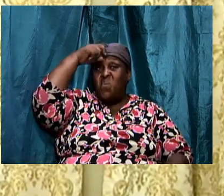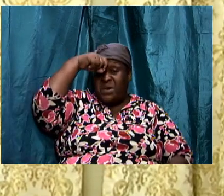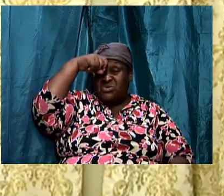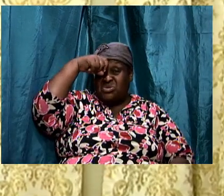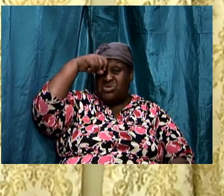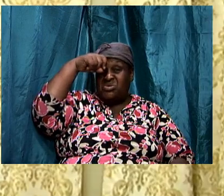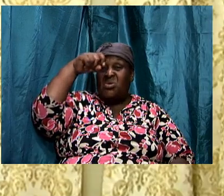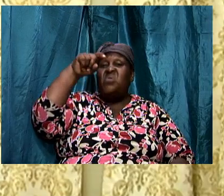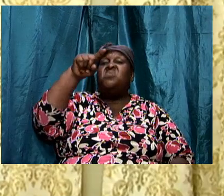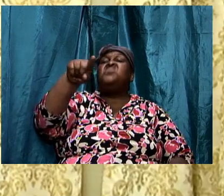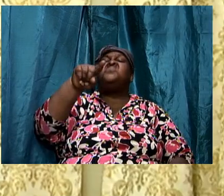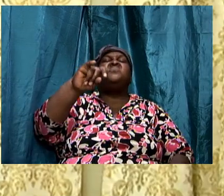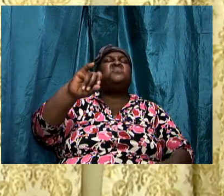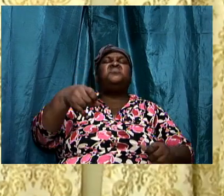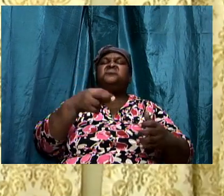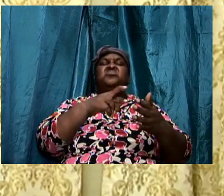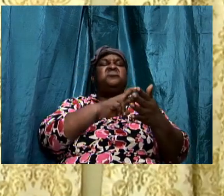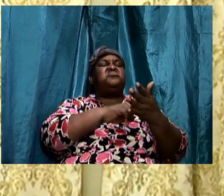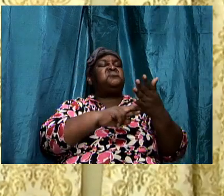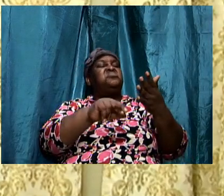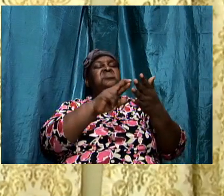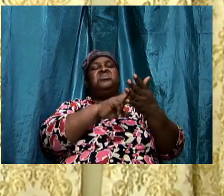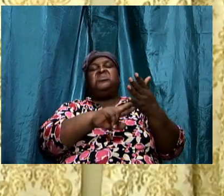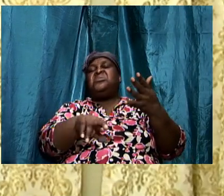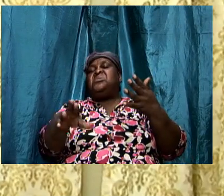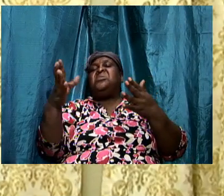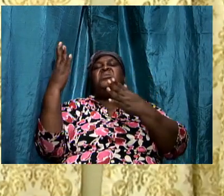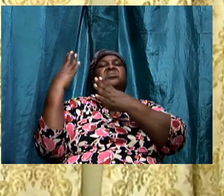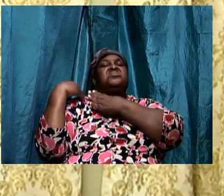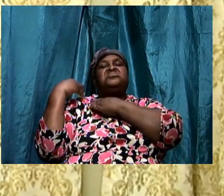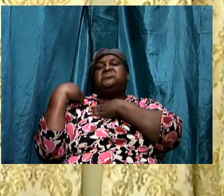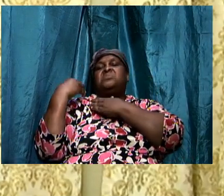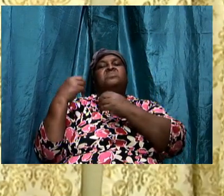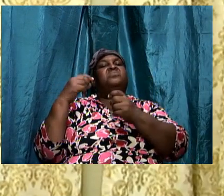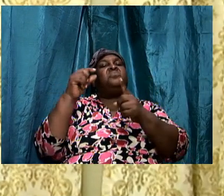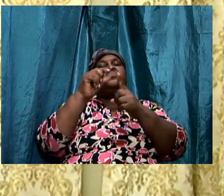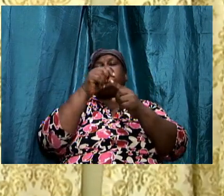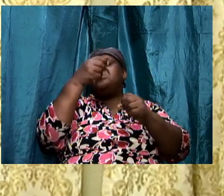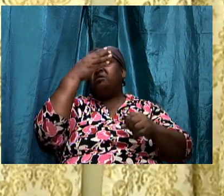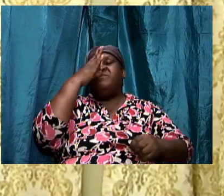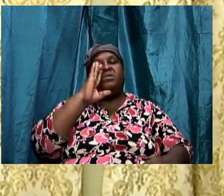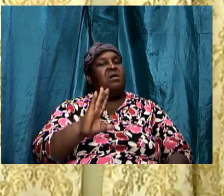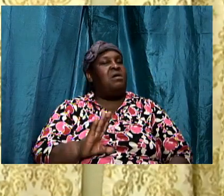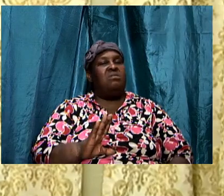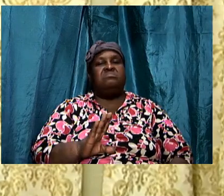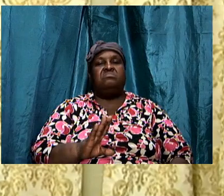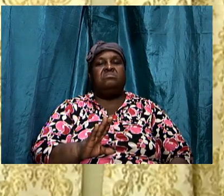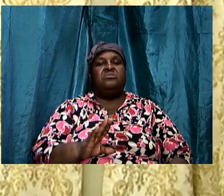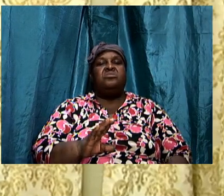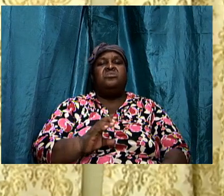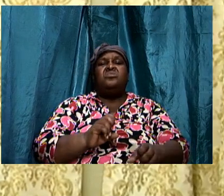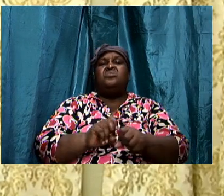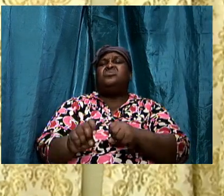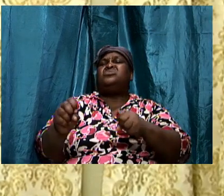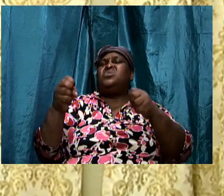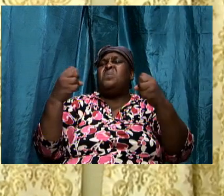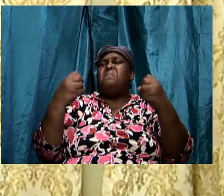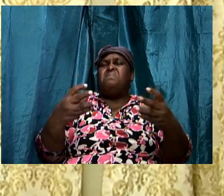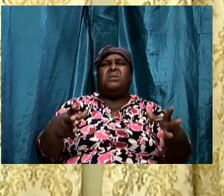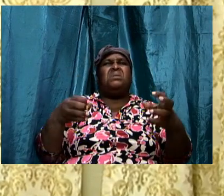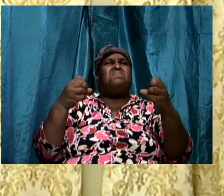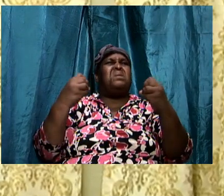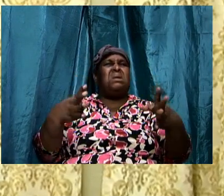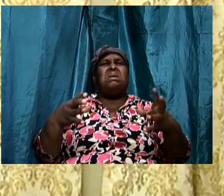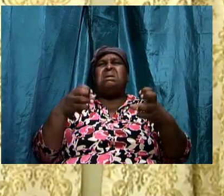just read and embraced and accepted the word of god there's going to be so much drama and